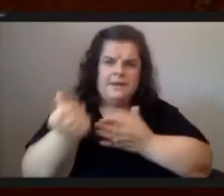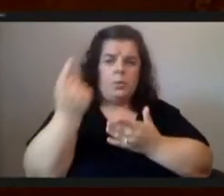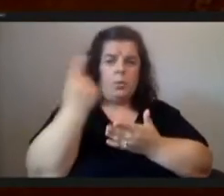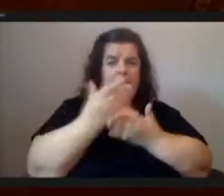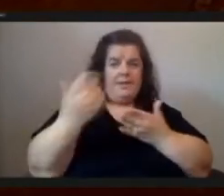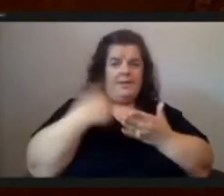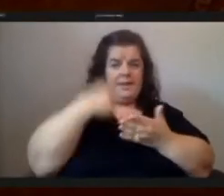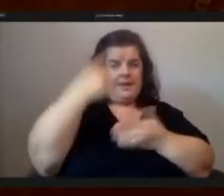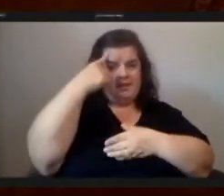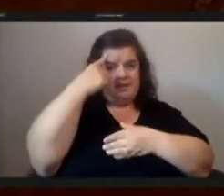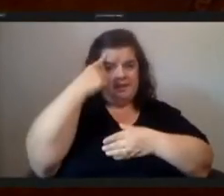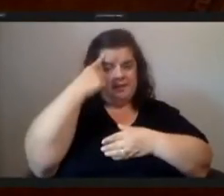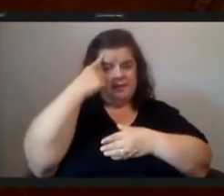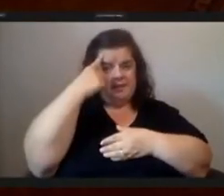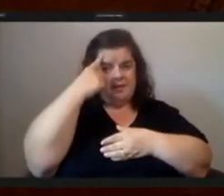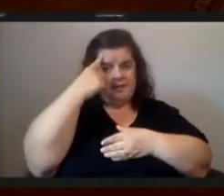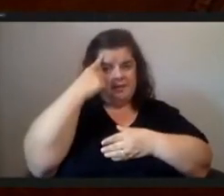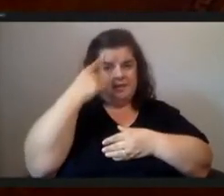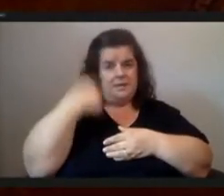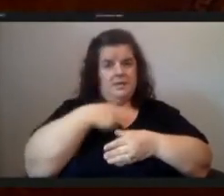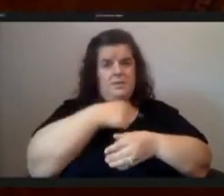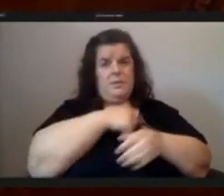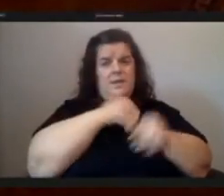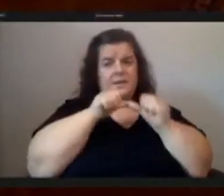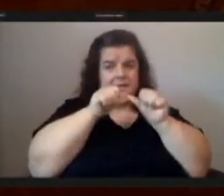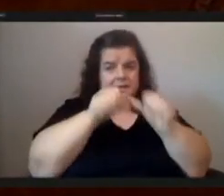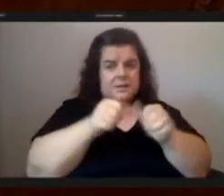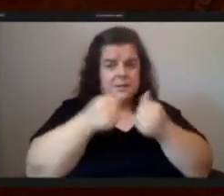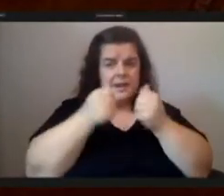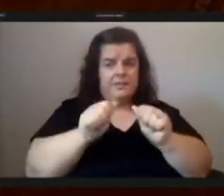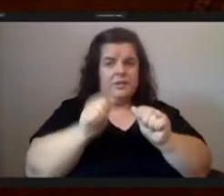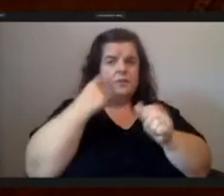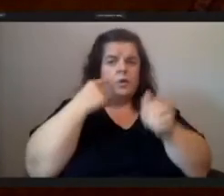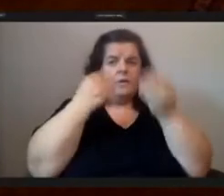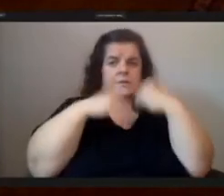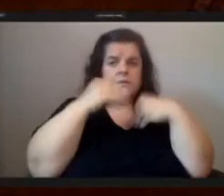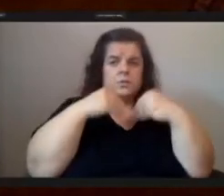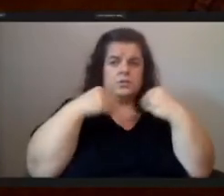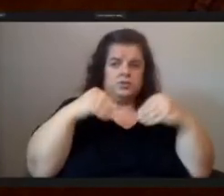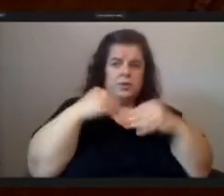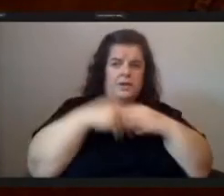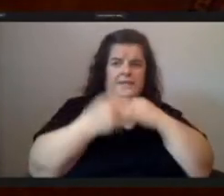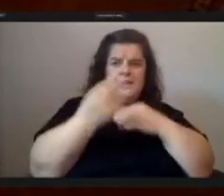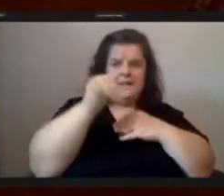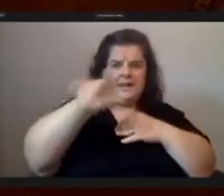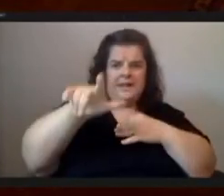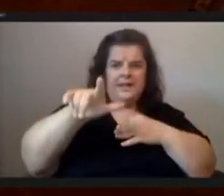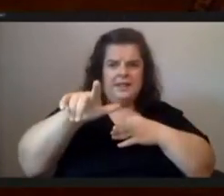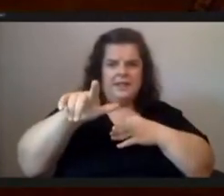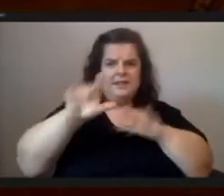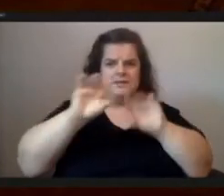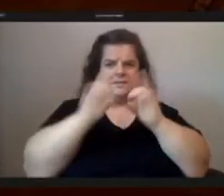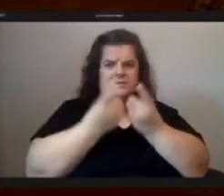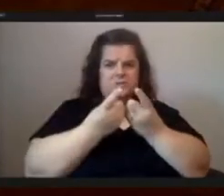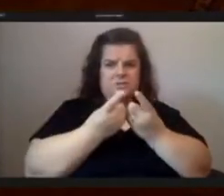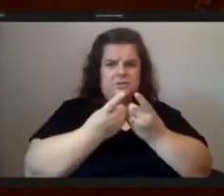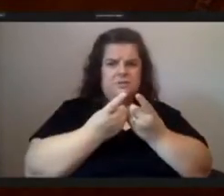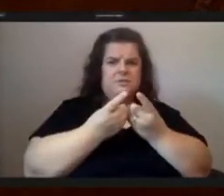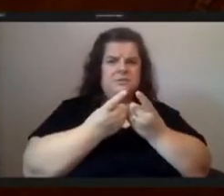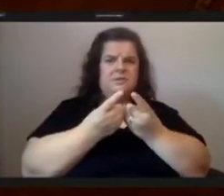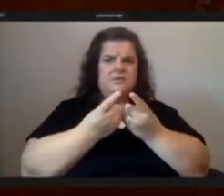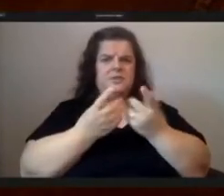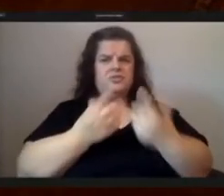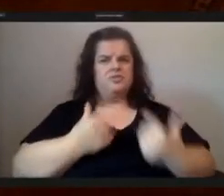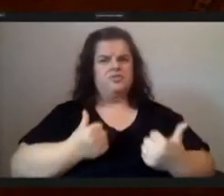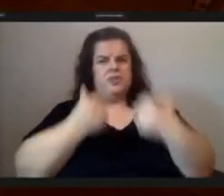the continued effort to have a grocery store in the hill district and and you know the challenges or